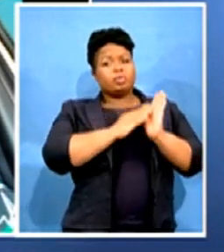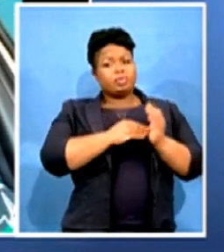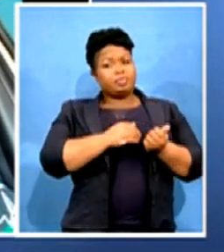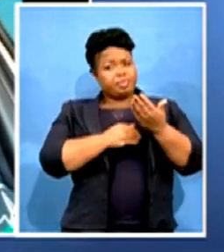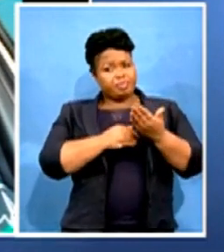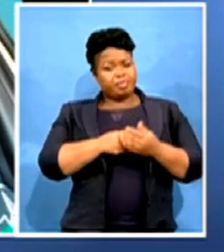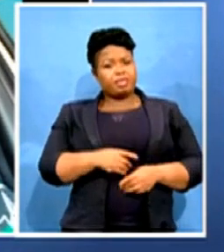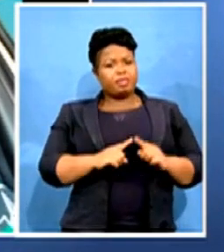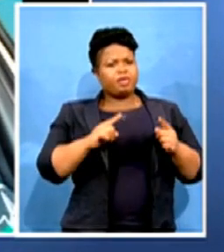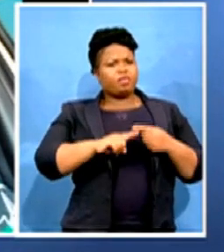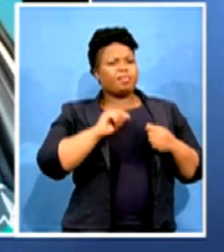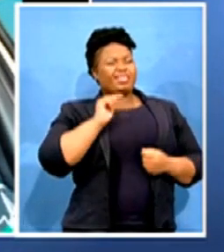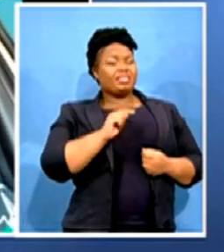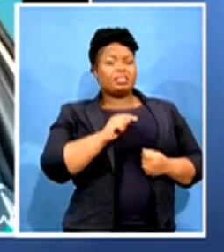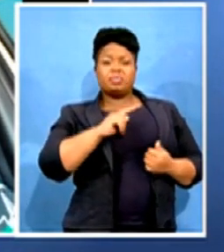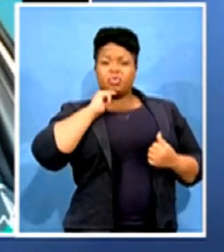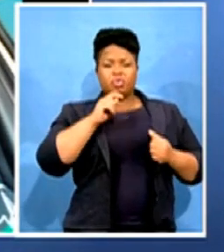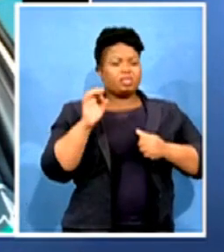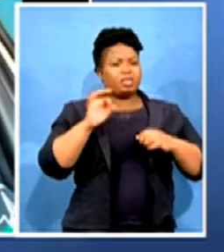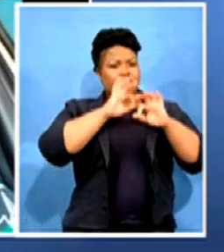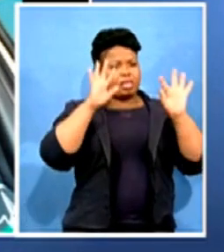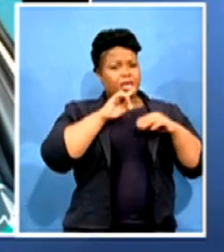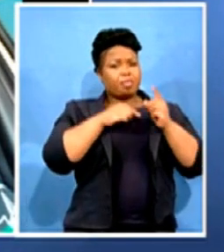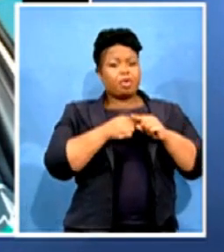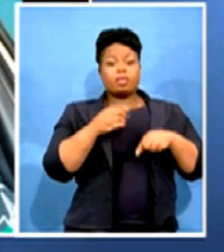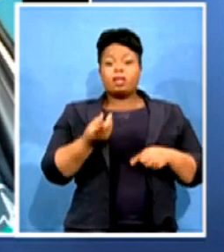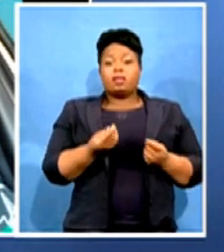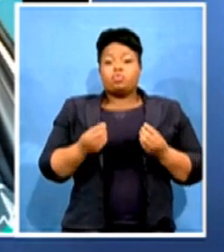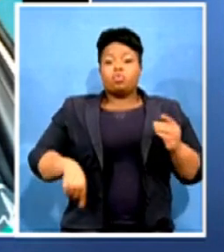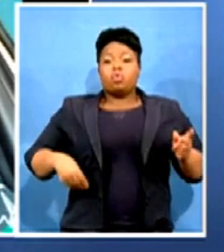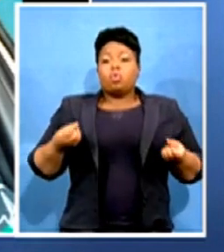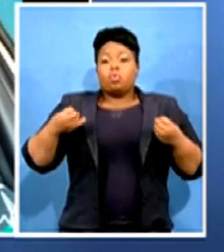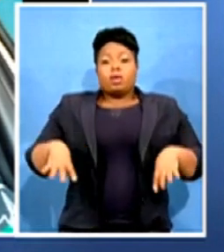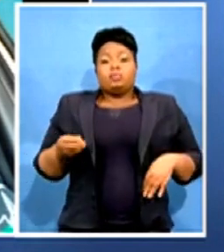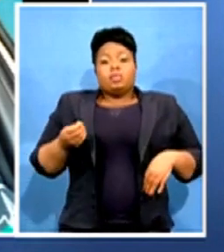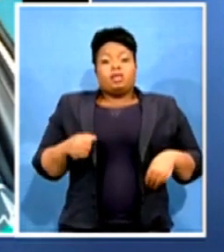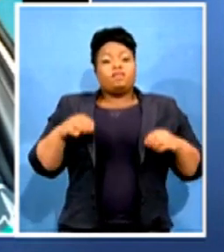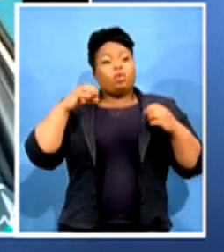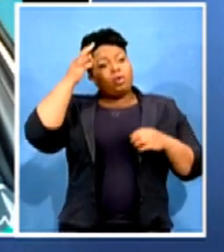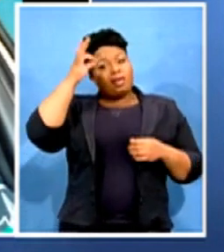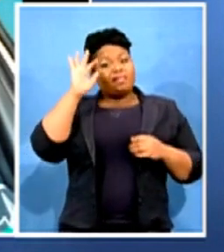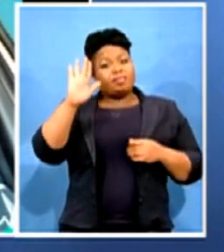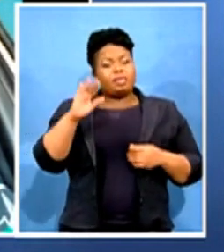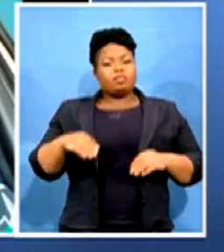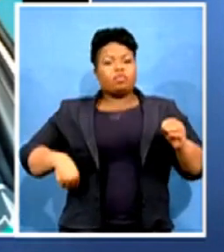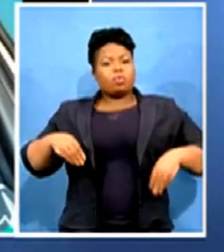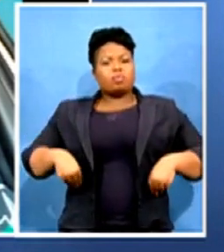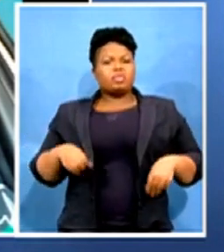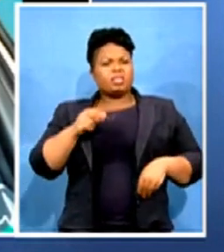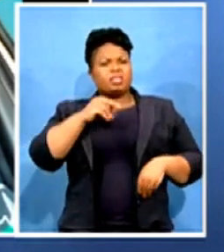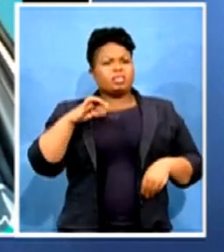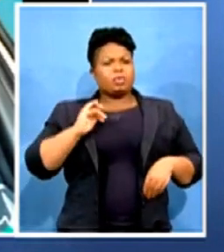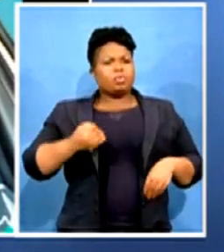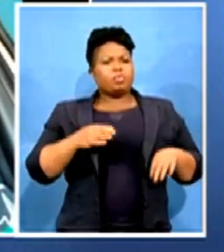about the mismanagement of public funds and corruption. What is the ANC Women's League in the province doing to